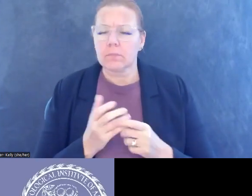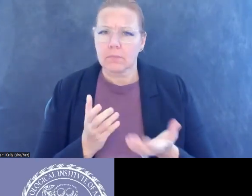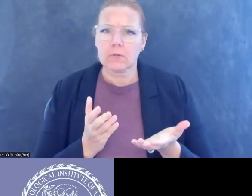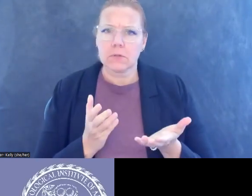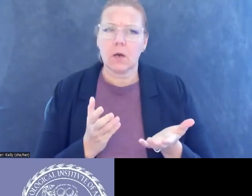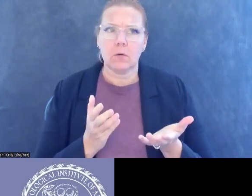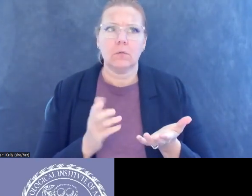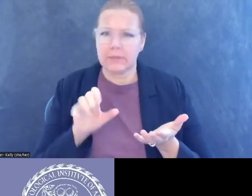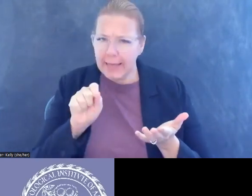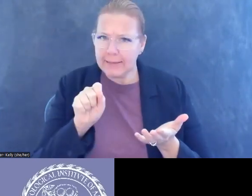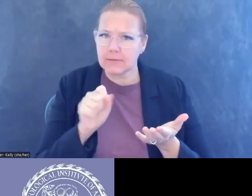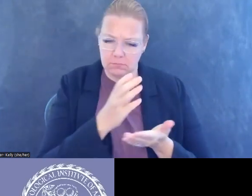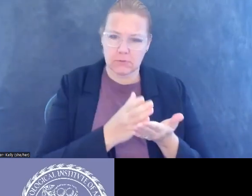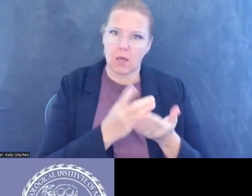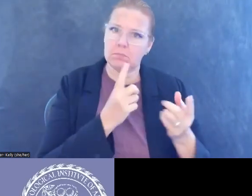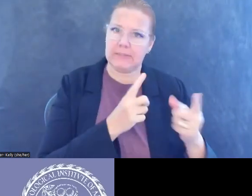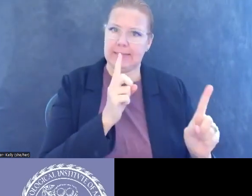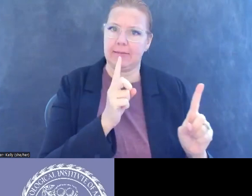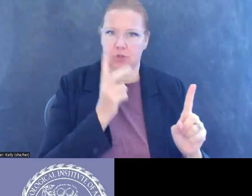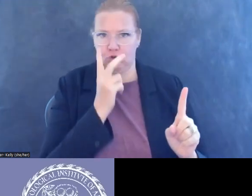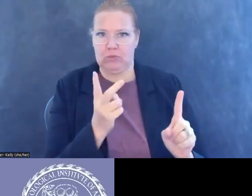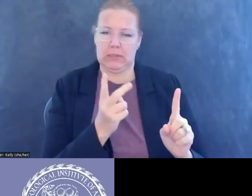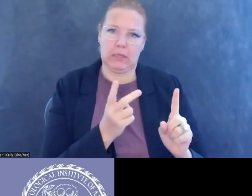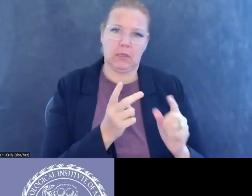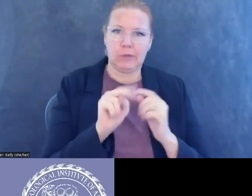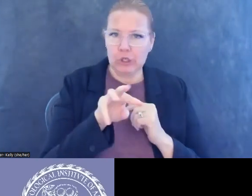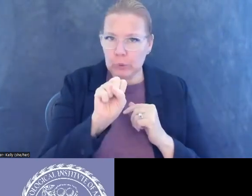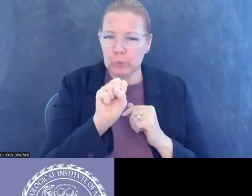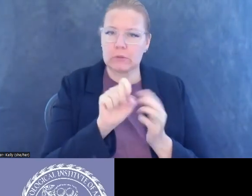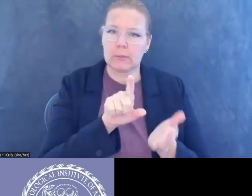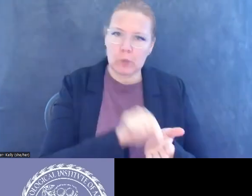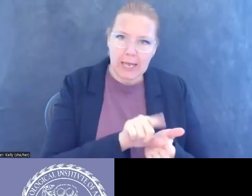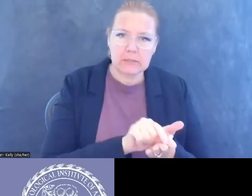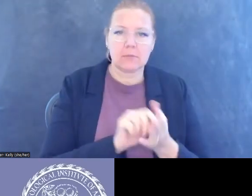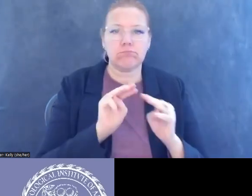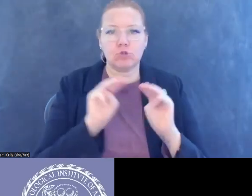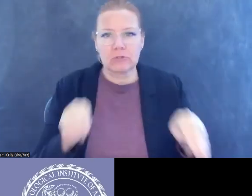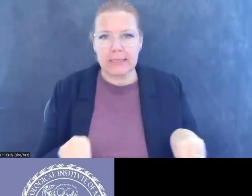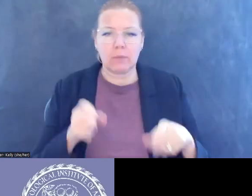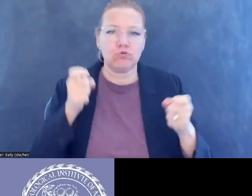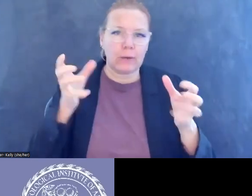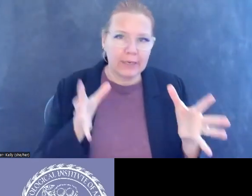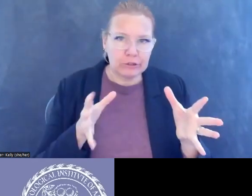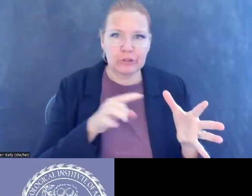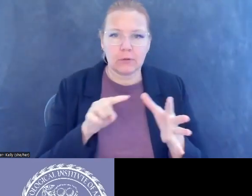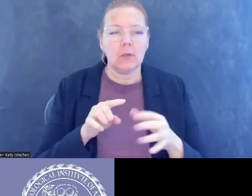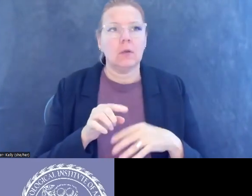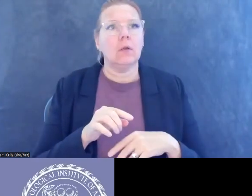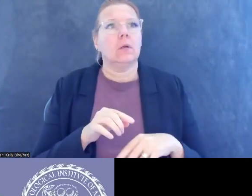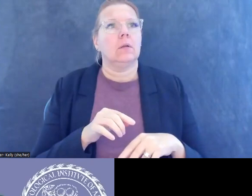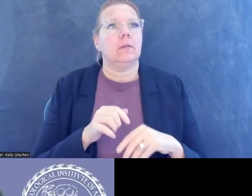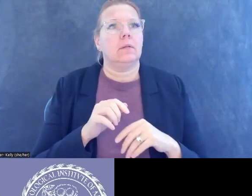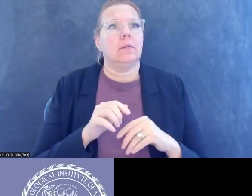in the press and statements from the occasional museum director worried that all the museums are going to be empty, the